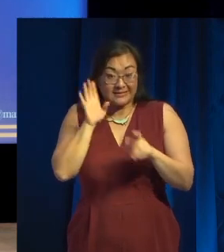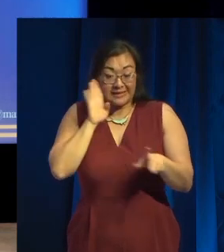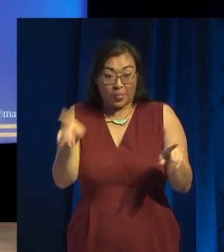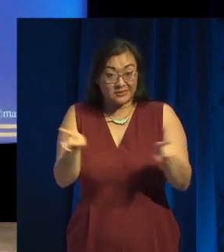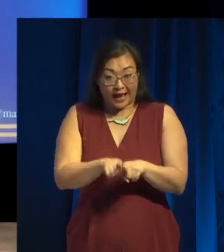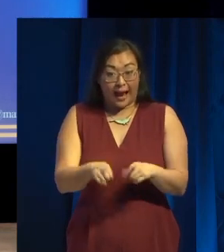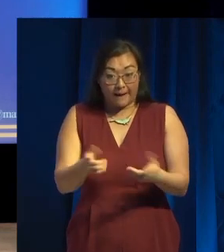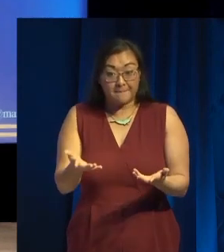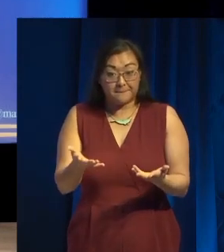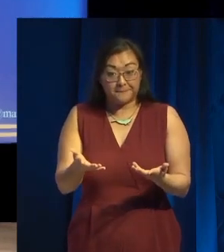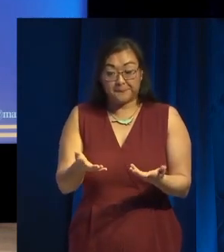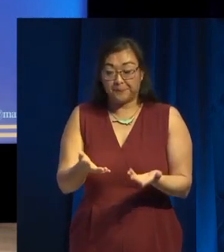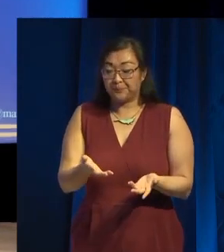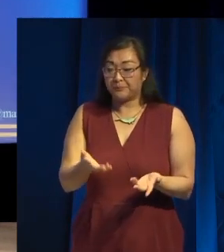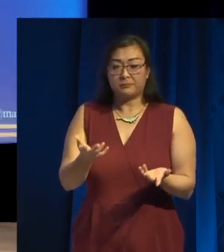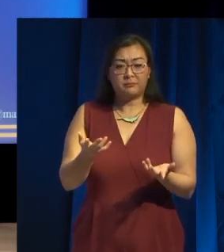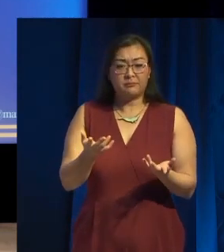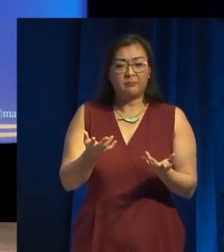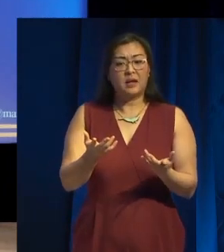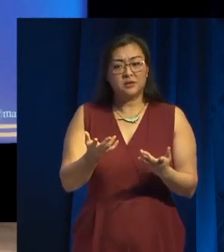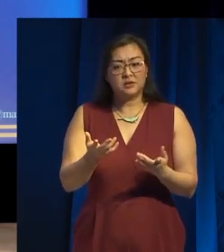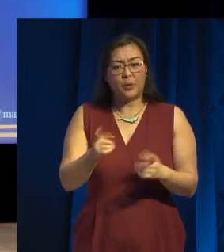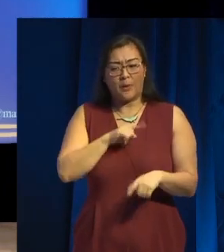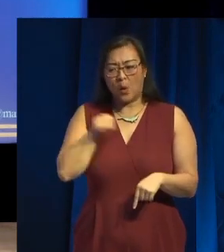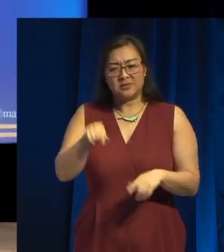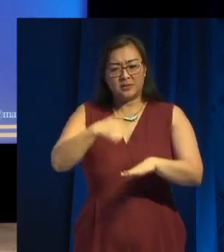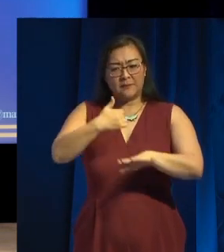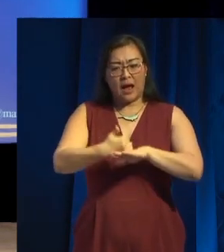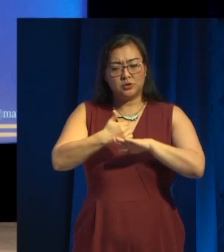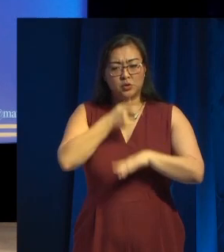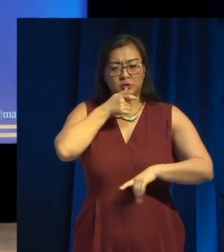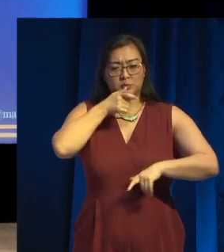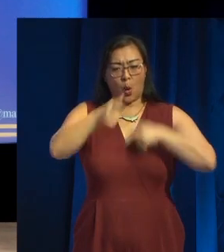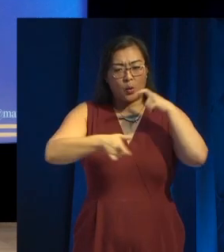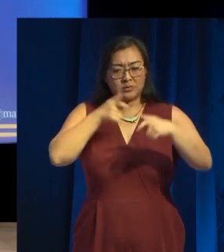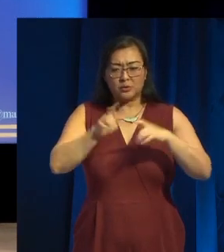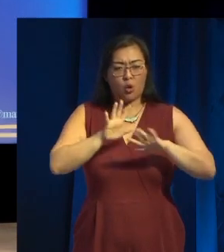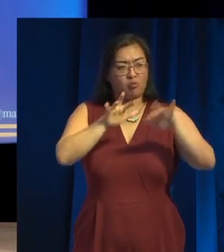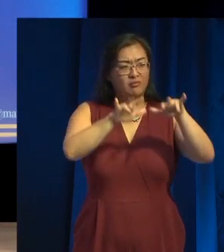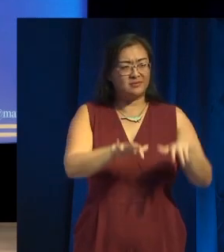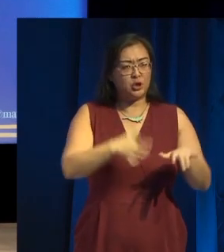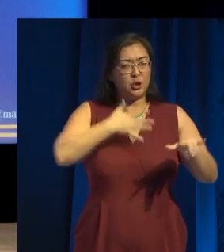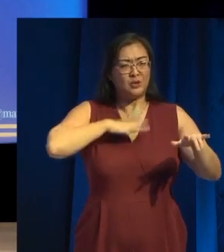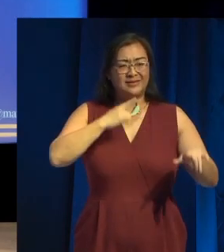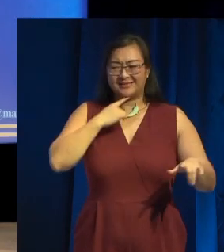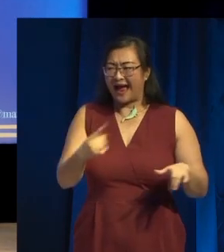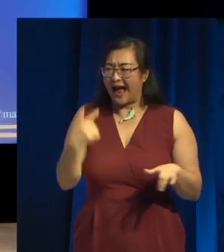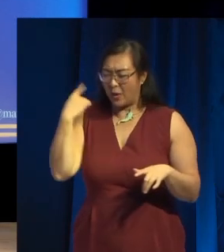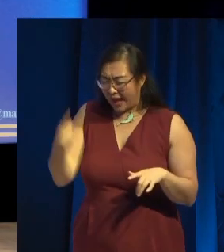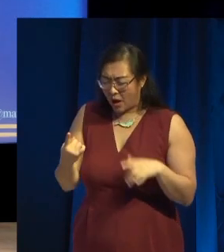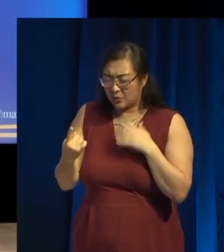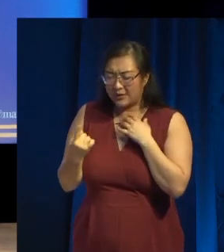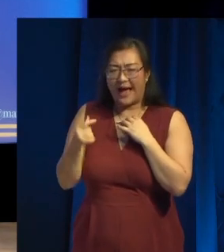you were saying in your talk. It's about spoken text, not written text. So, you have to say everything out loud, and then shut your brain off and say,